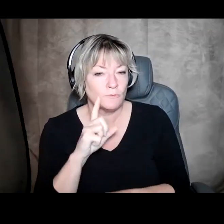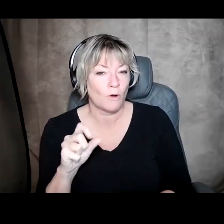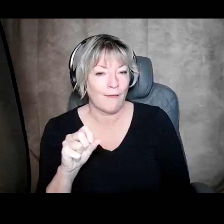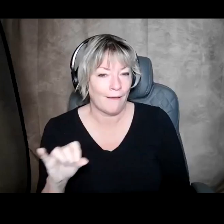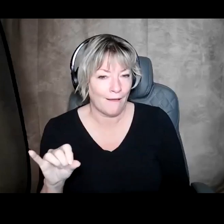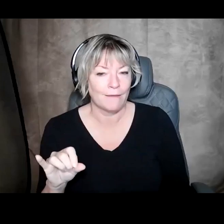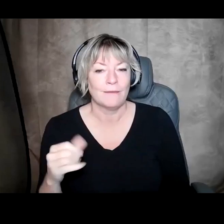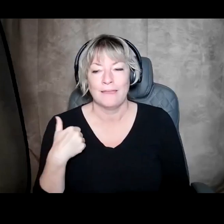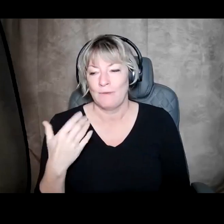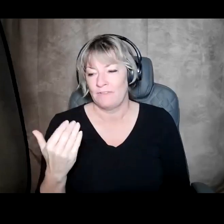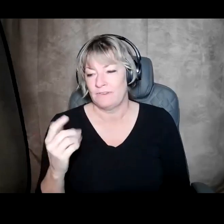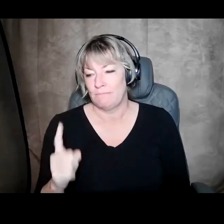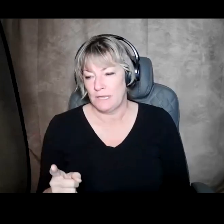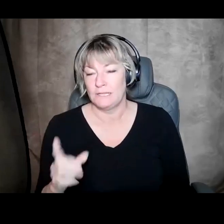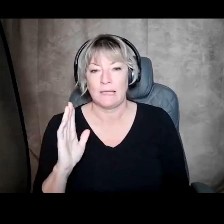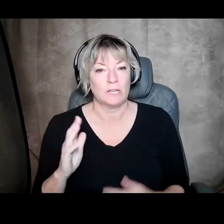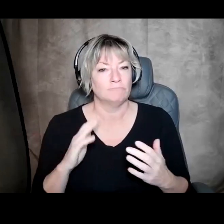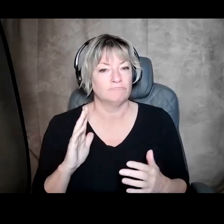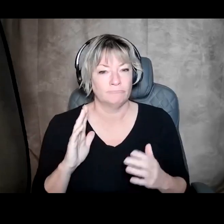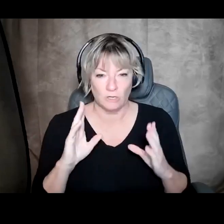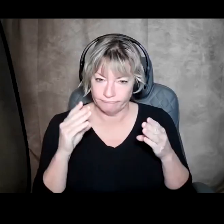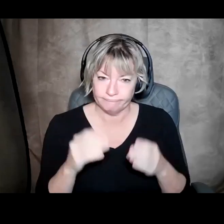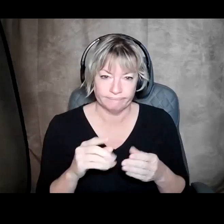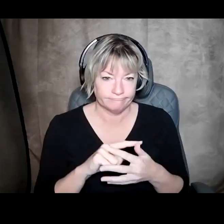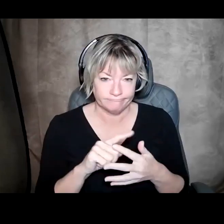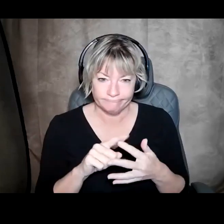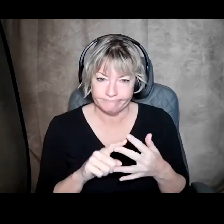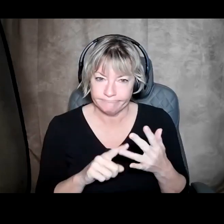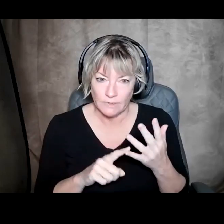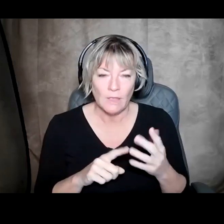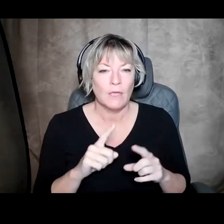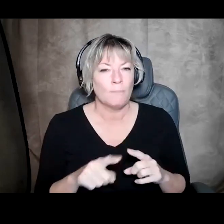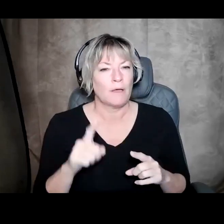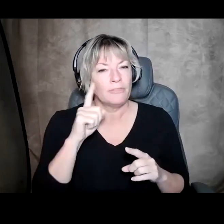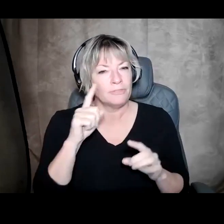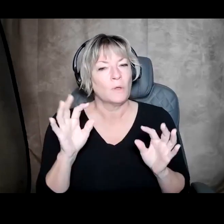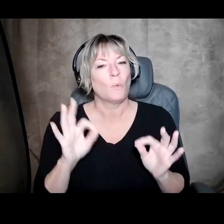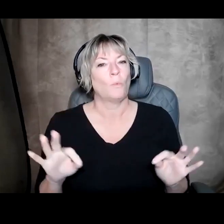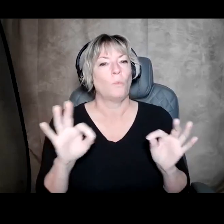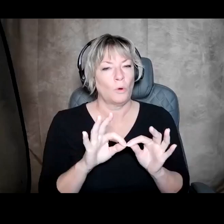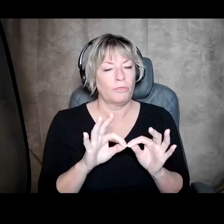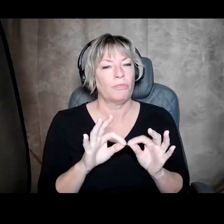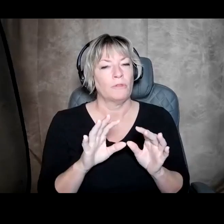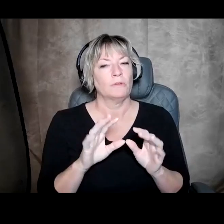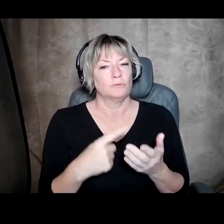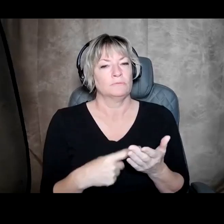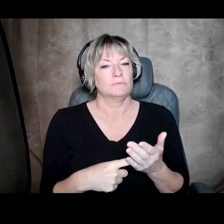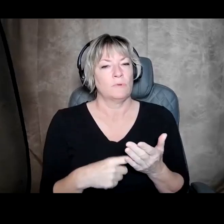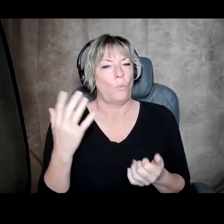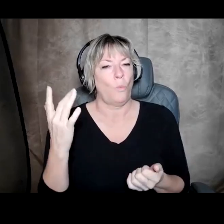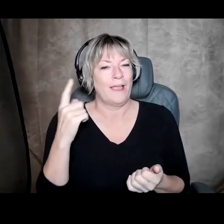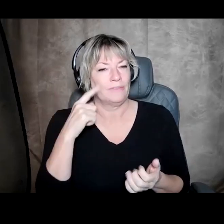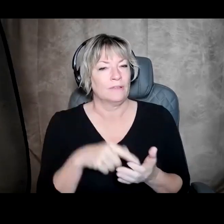and we have about 15 minutes, so I'm going to be very focused. But I still think it's worth, from the beginning, talking about why I think